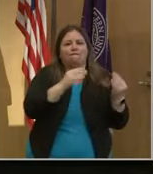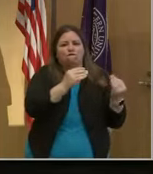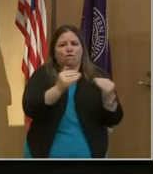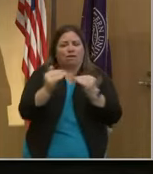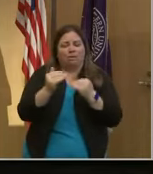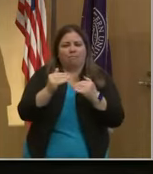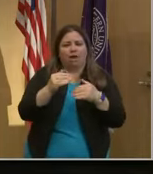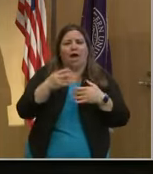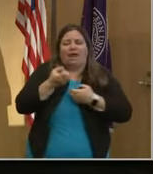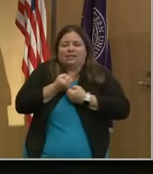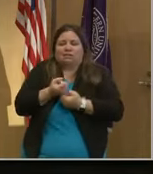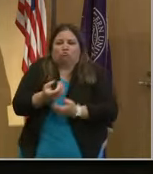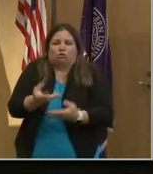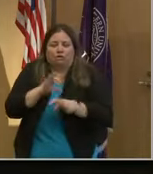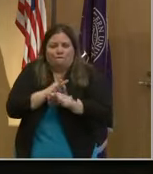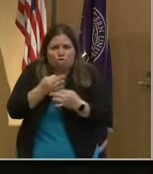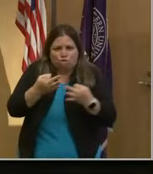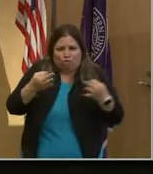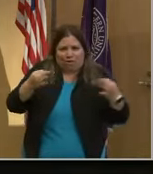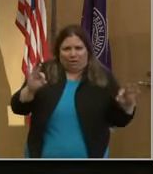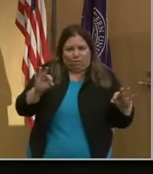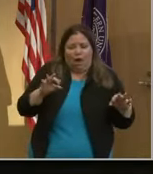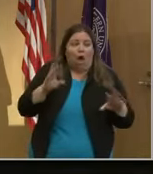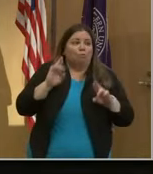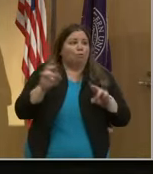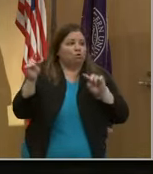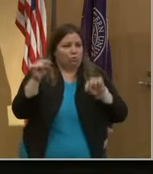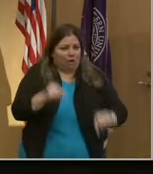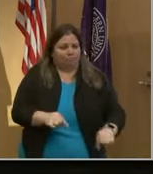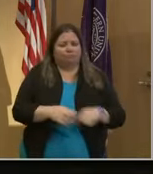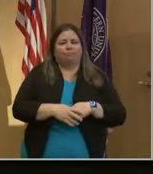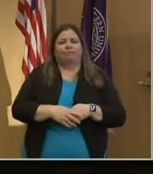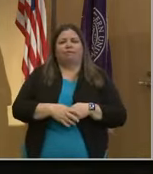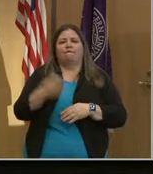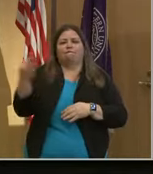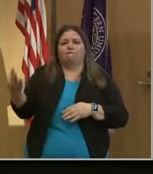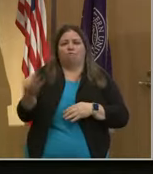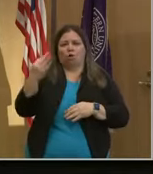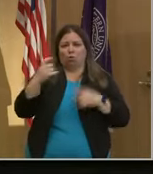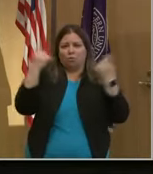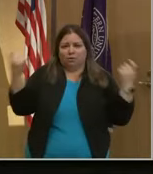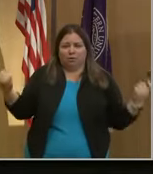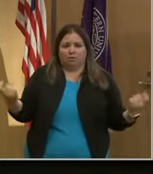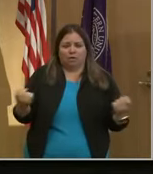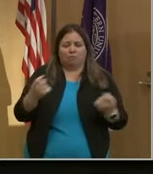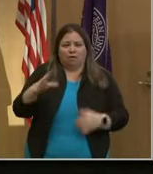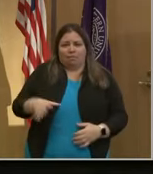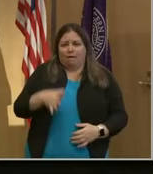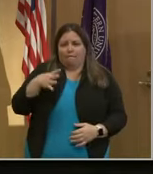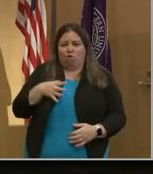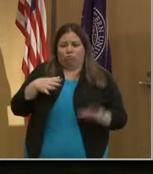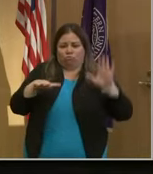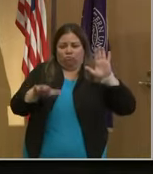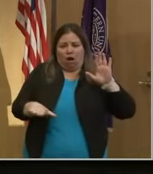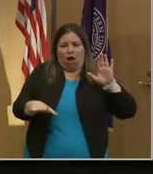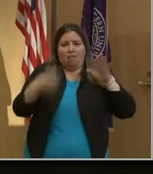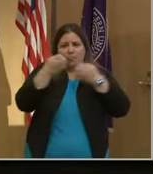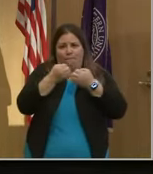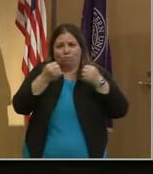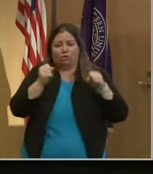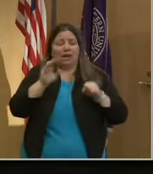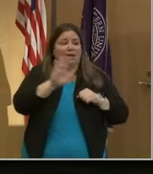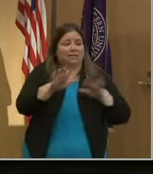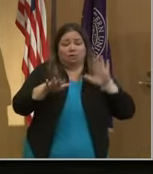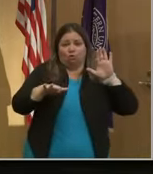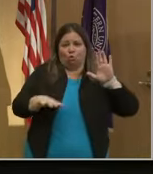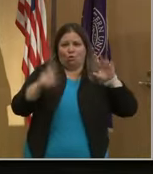education. I hope some of you will be able to attend. Then on Friday we will celebrate the formal installation of the president in his inaugural ceremony and